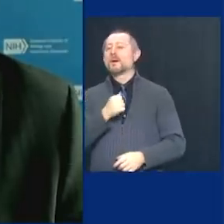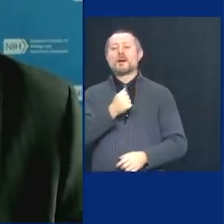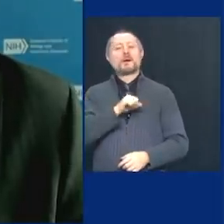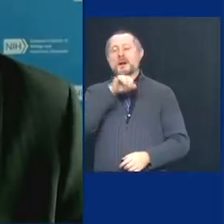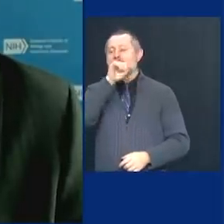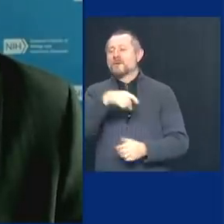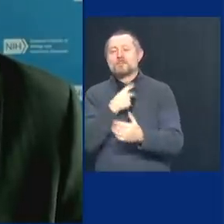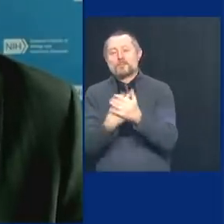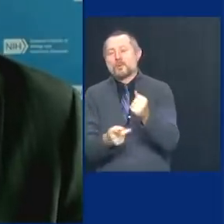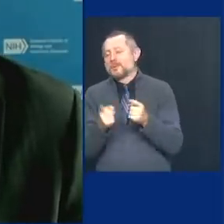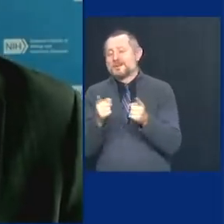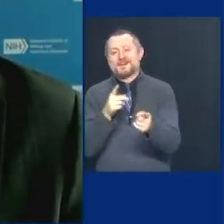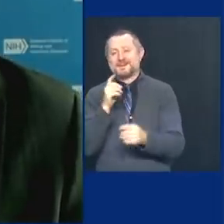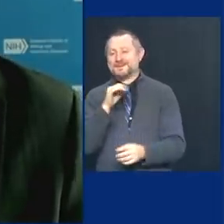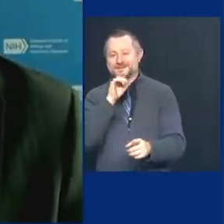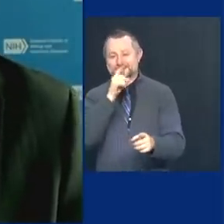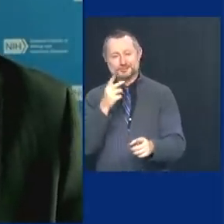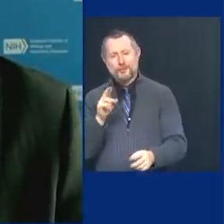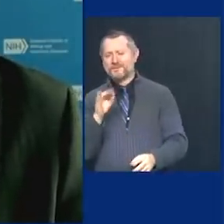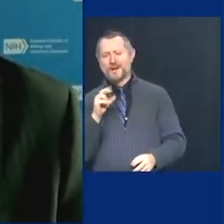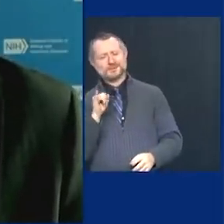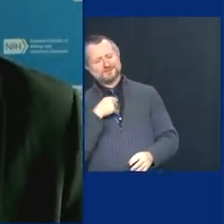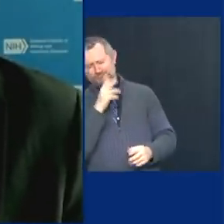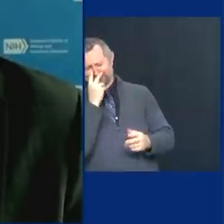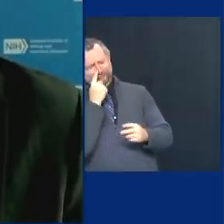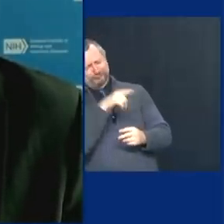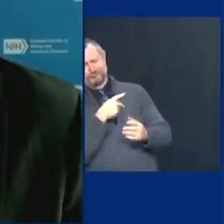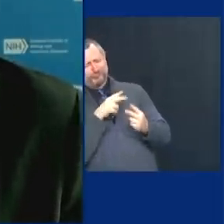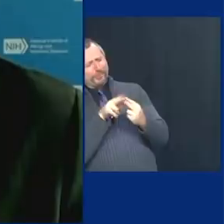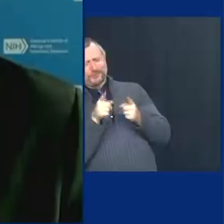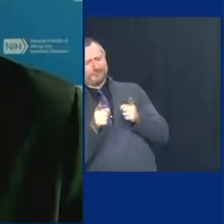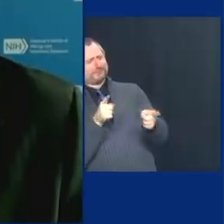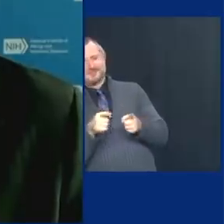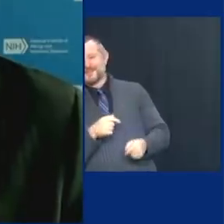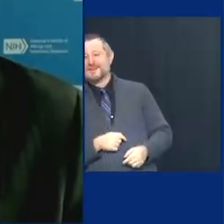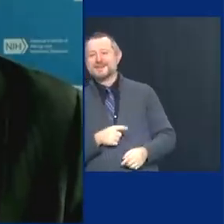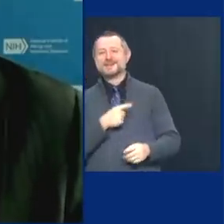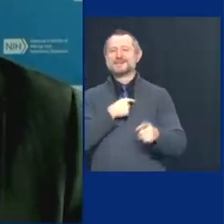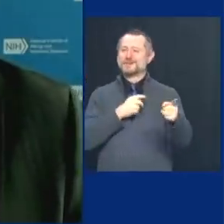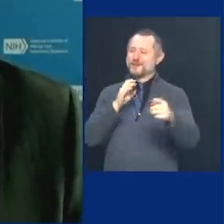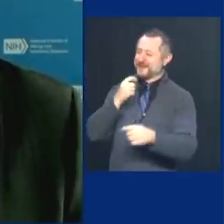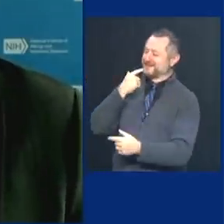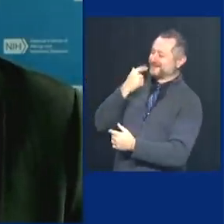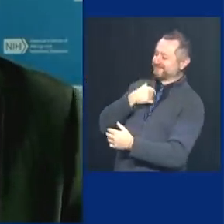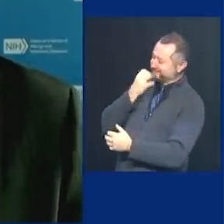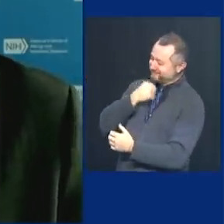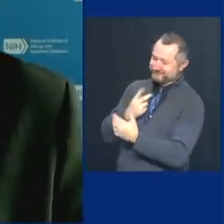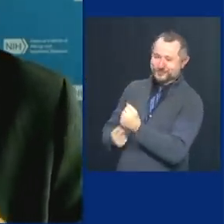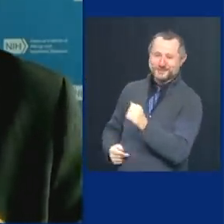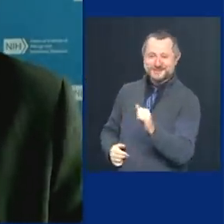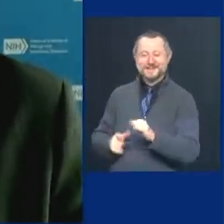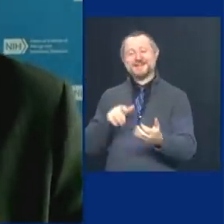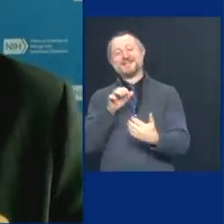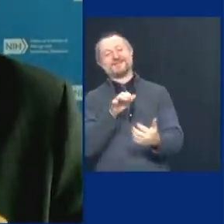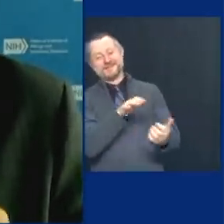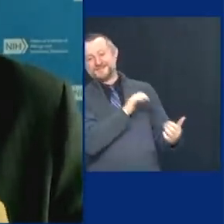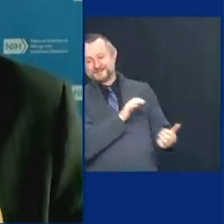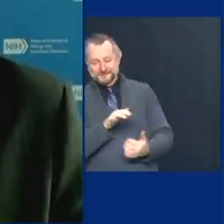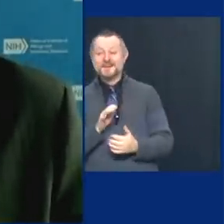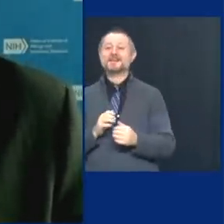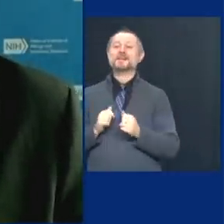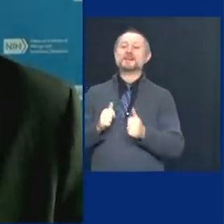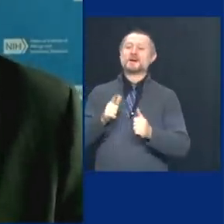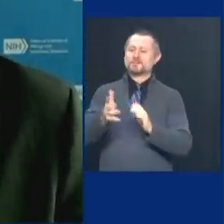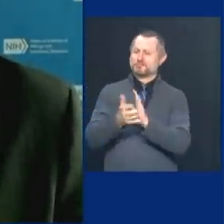I don't want to insult one or the other. If I say one, I don't want to hurt the feelings of the other. Yeah. Who's the politician? All right.